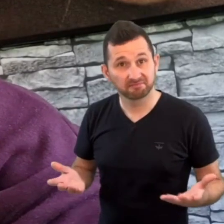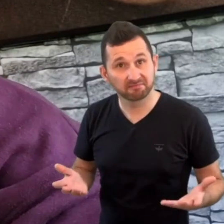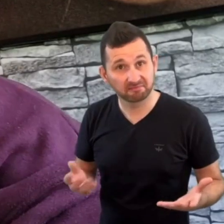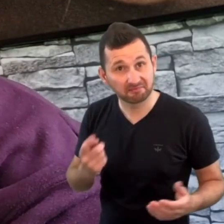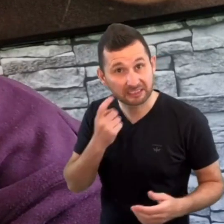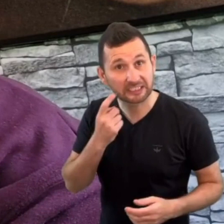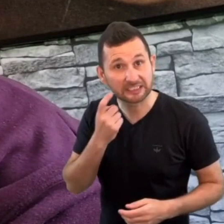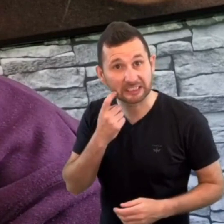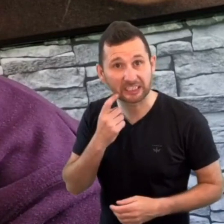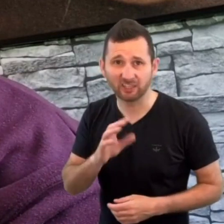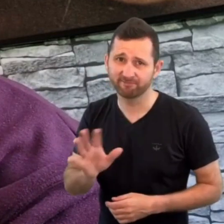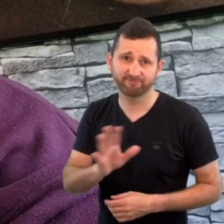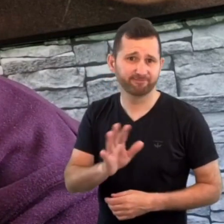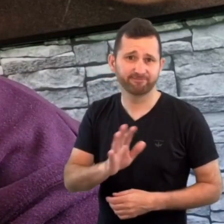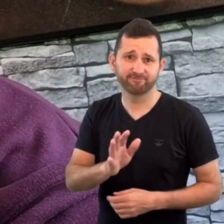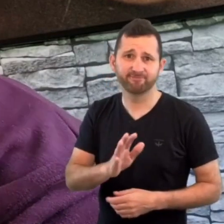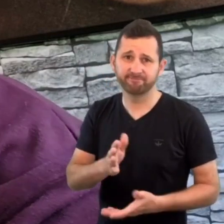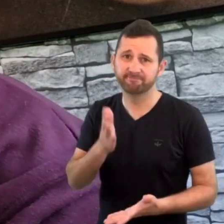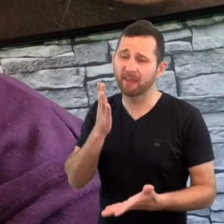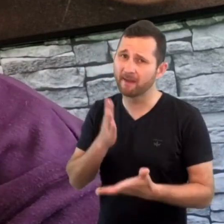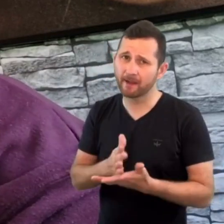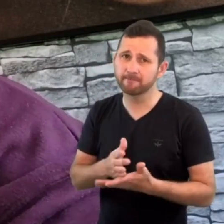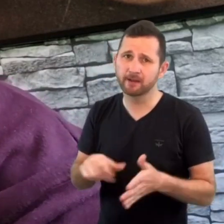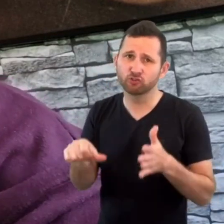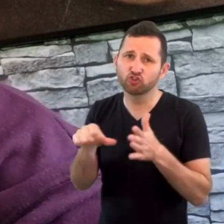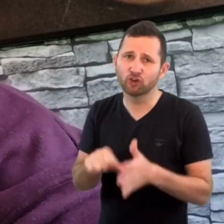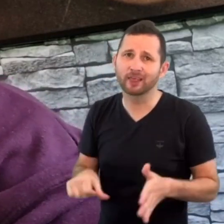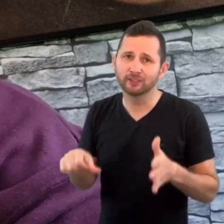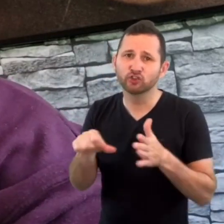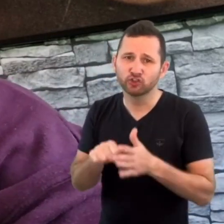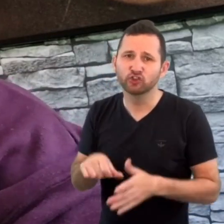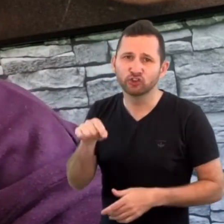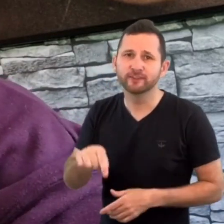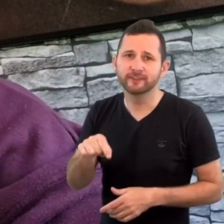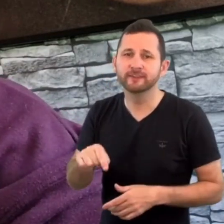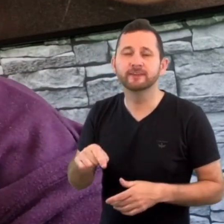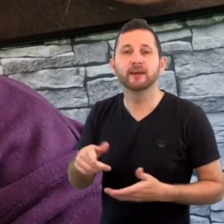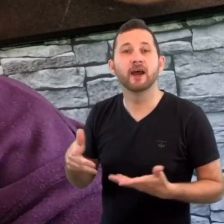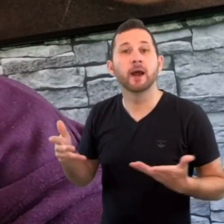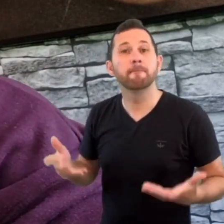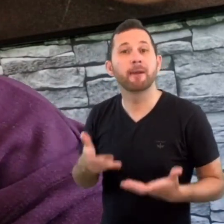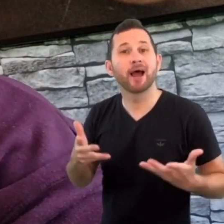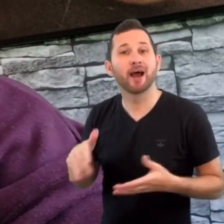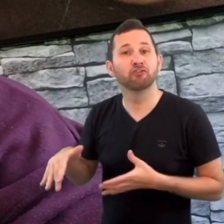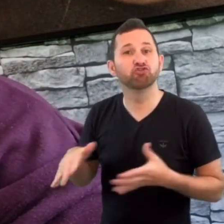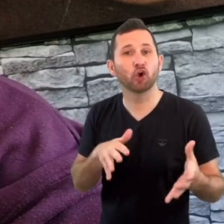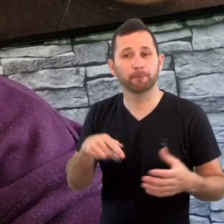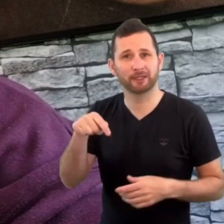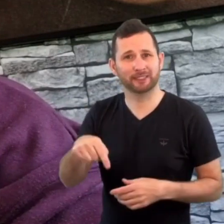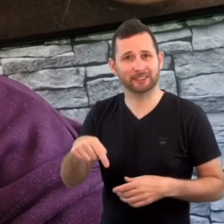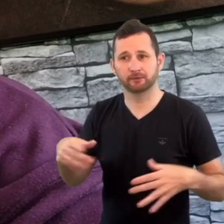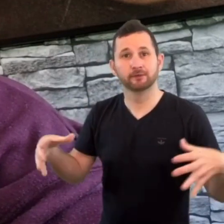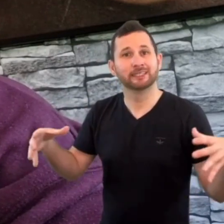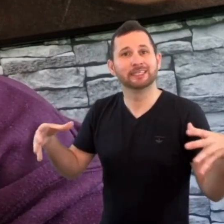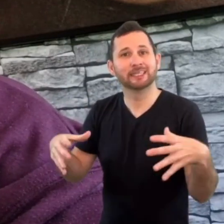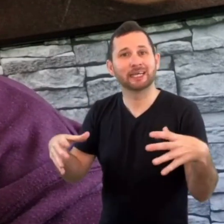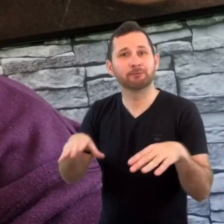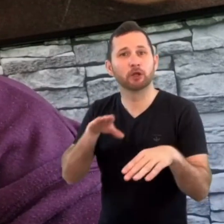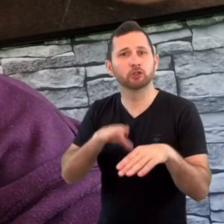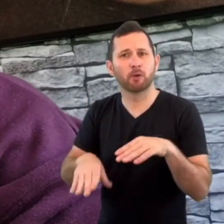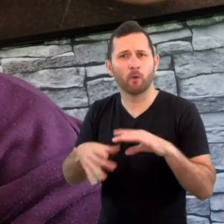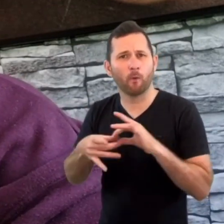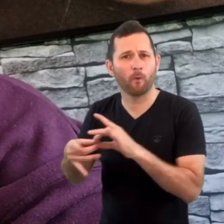like I said it's not easy and there is a lot of challenges along the way especially playing rugby a team